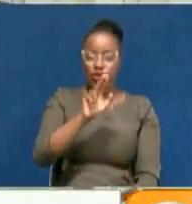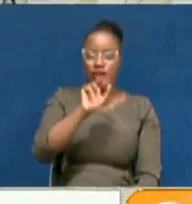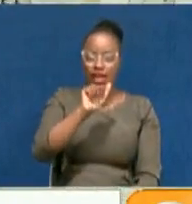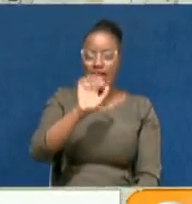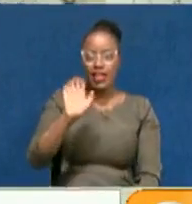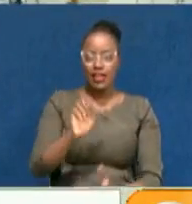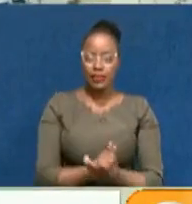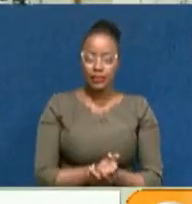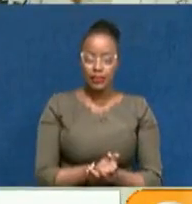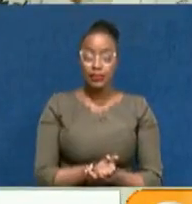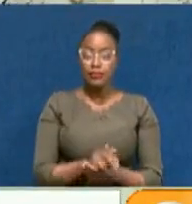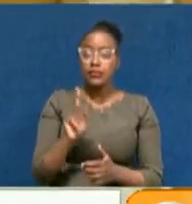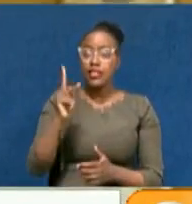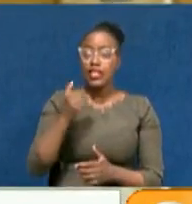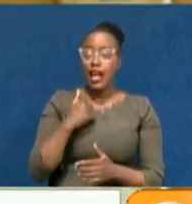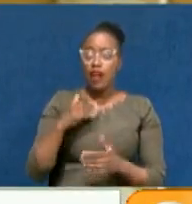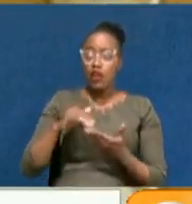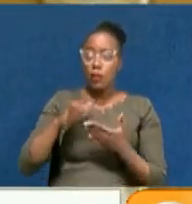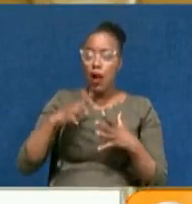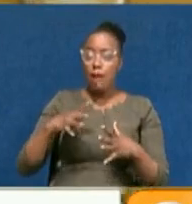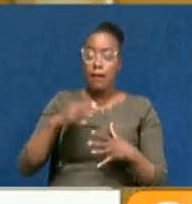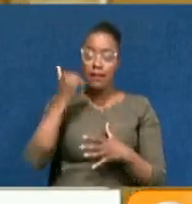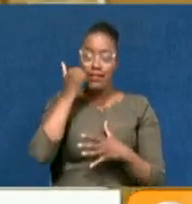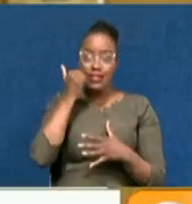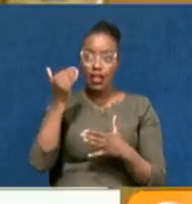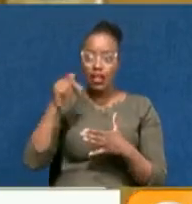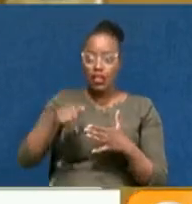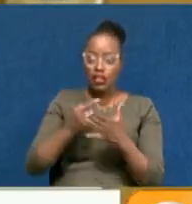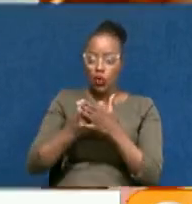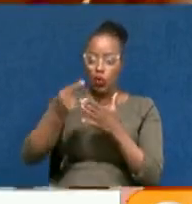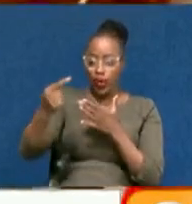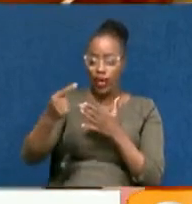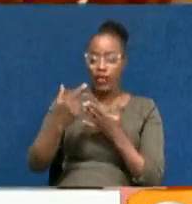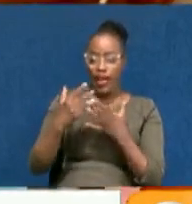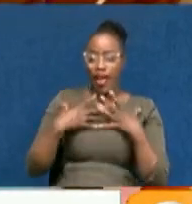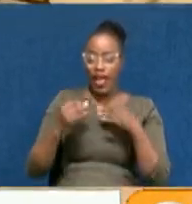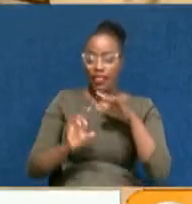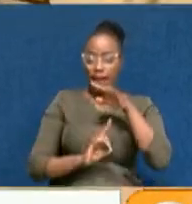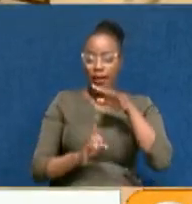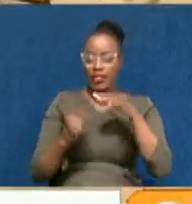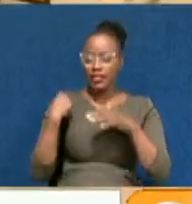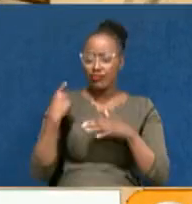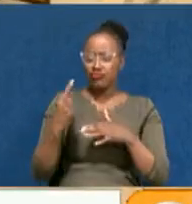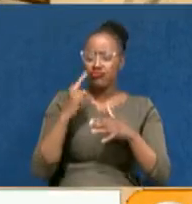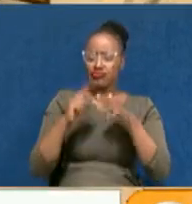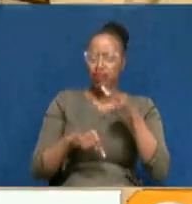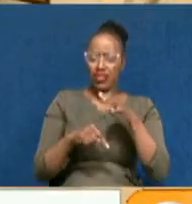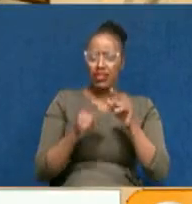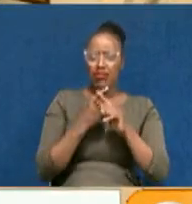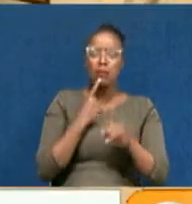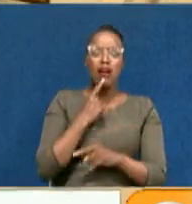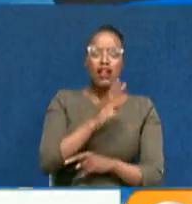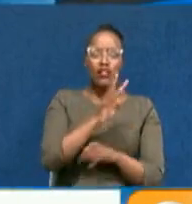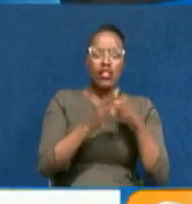Kenya has been witnessing a surge in the number of cases for the last one week. The health ministry statistics show a steady growth over the week up from